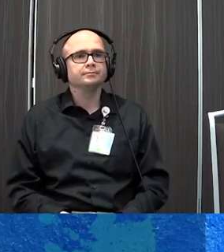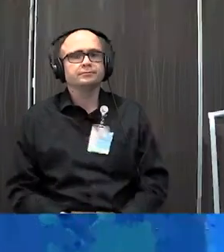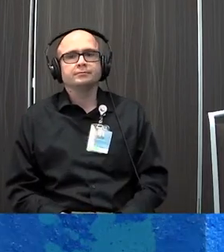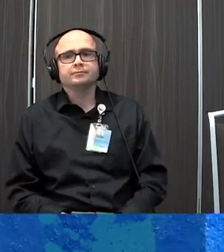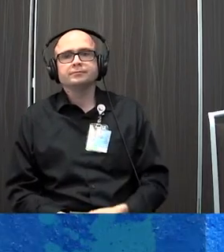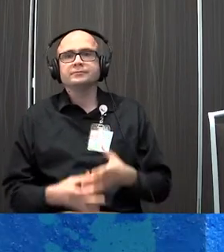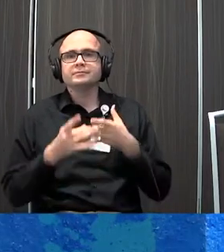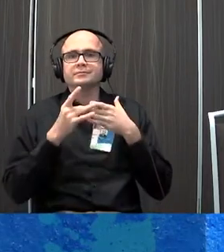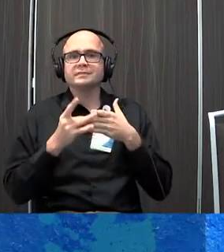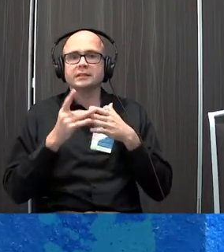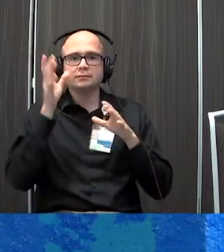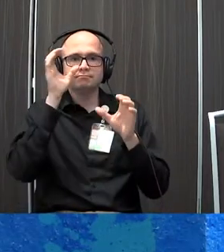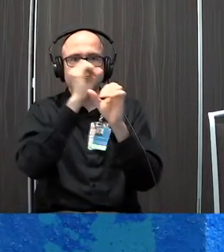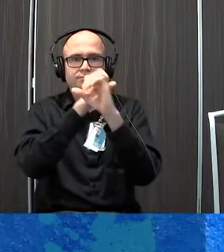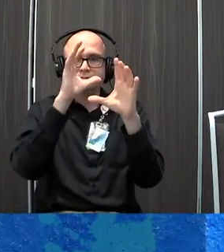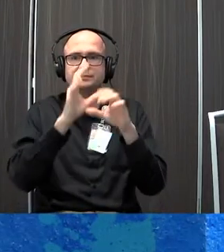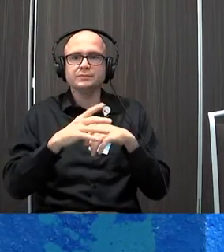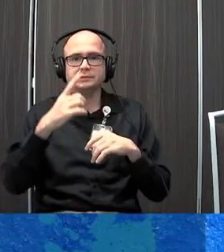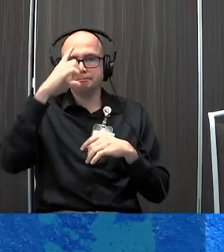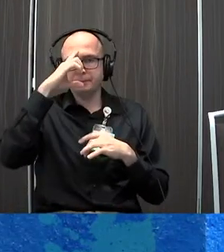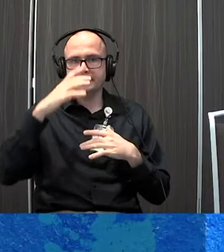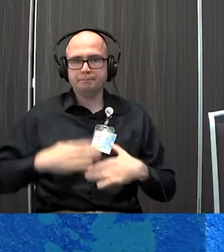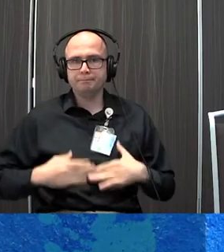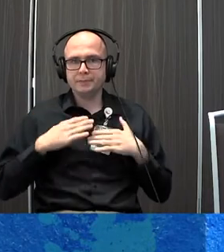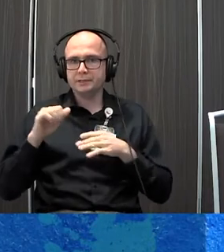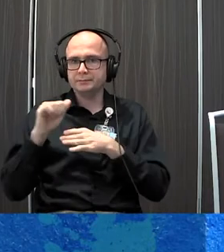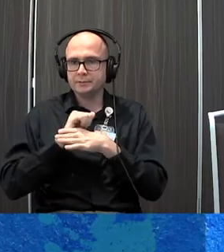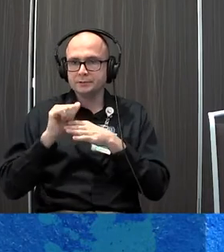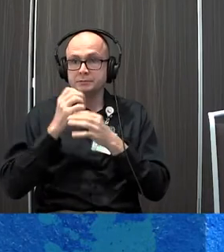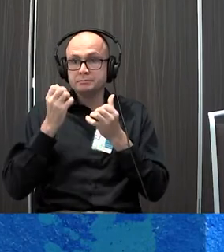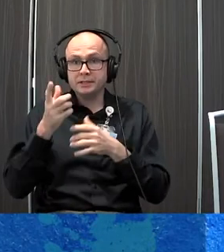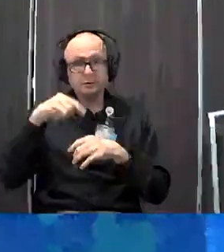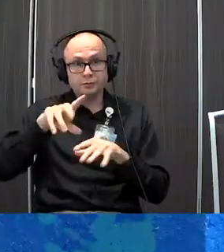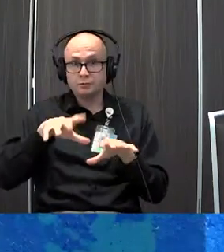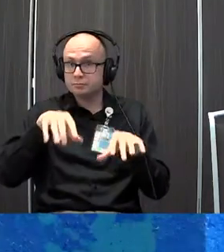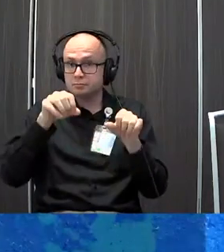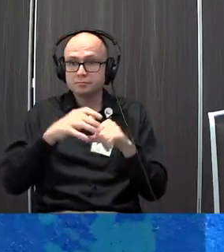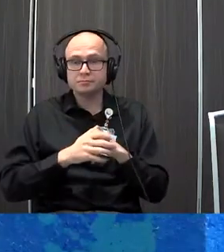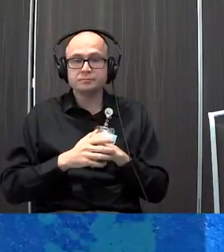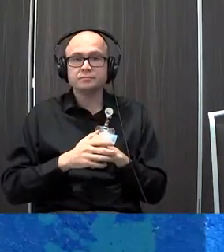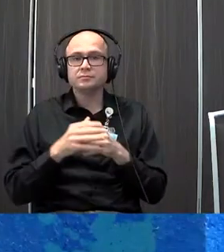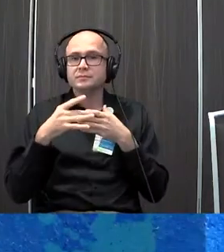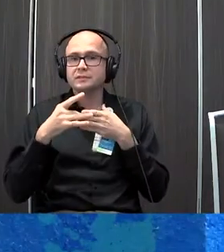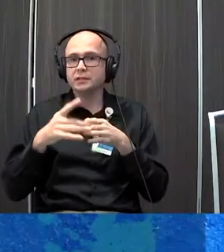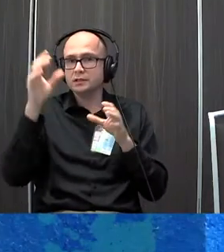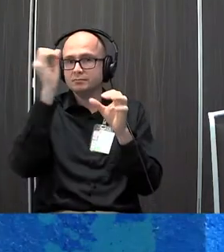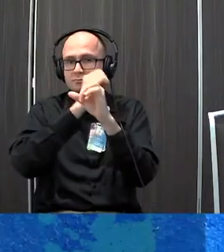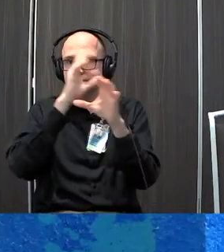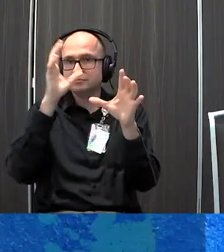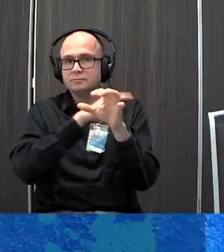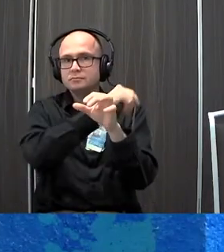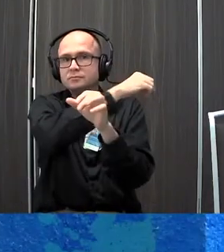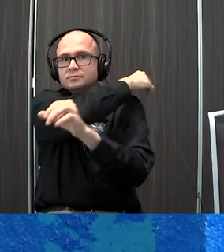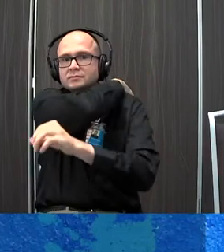Guided imagery. So we did a little bit, this is another mind-body practice. Many of you might use this. But in a guided imagery, it's kind of like directed